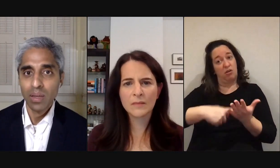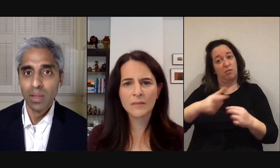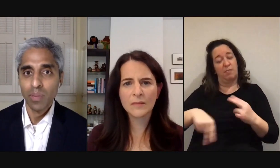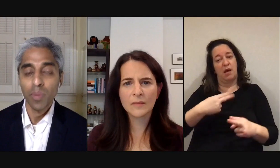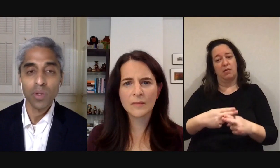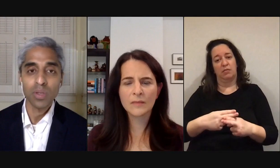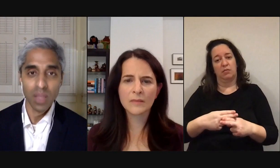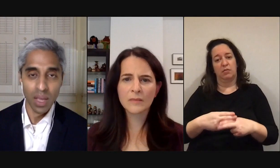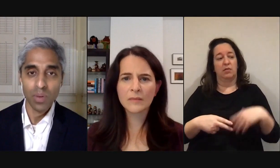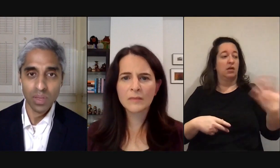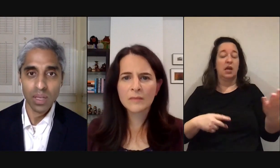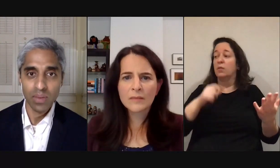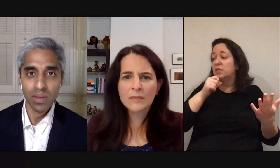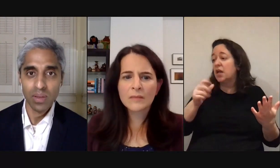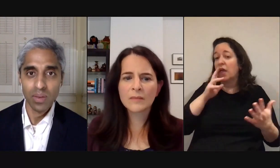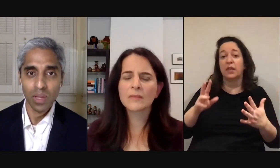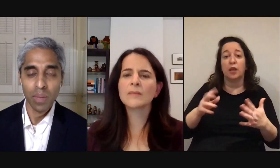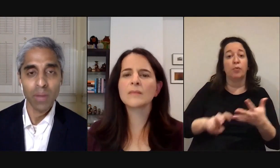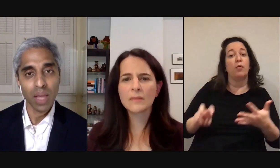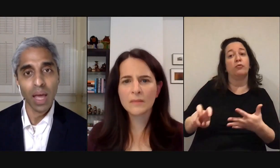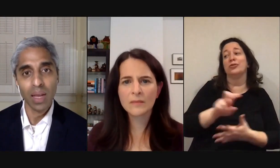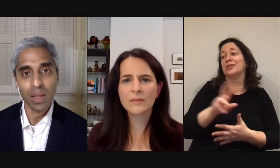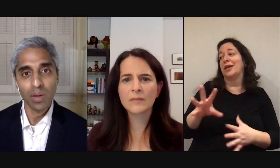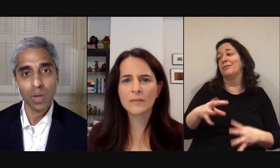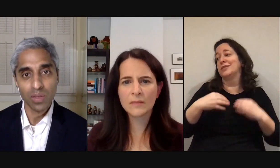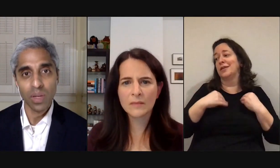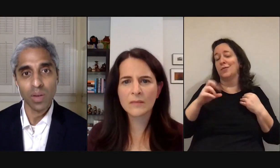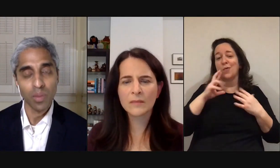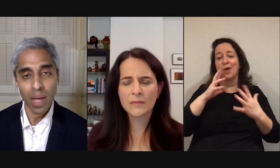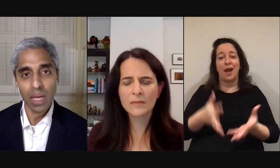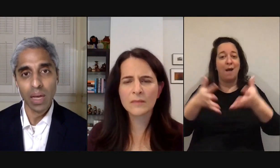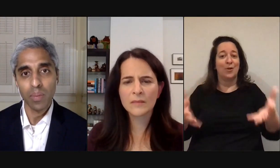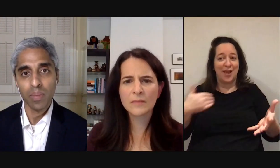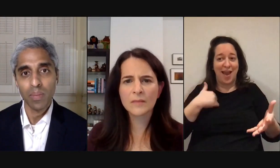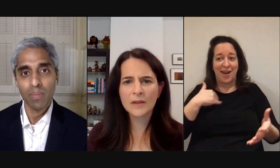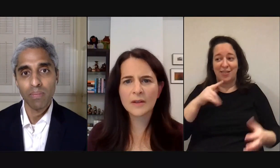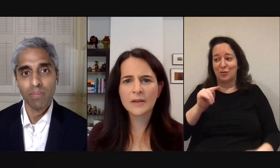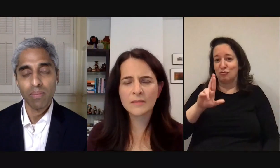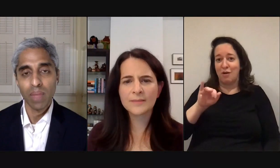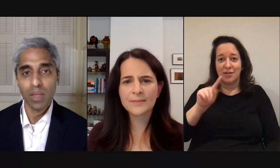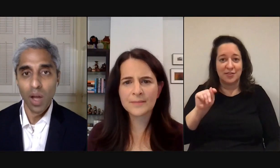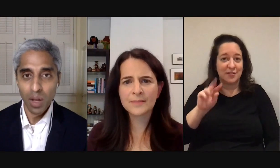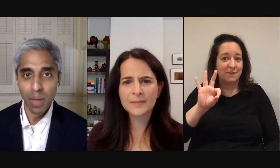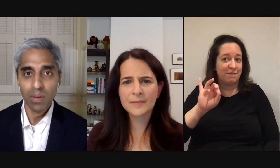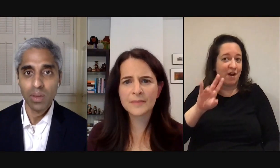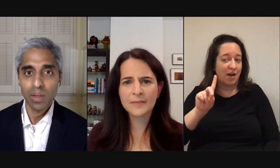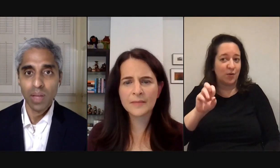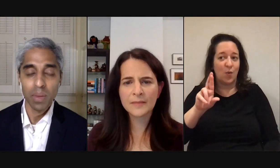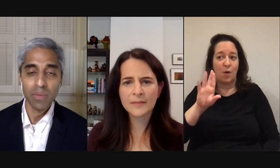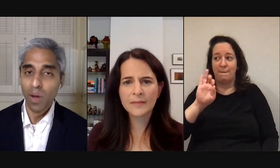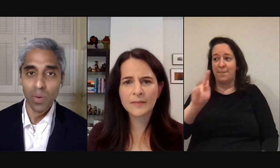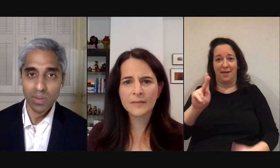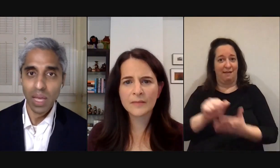the promotions they had received or the amount that they had in their trust fund or their bank account they didn't talk about